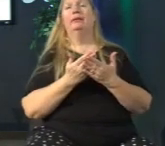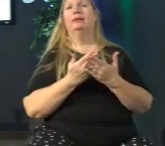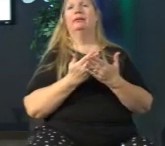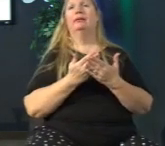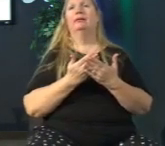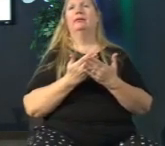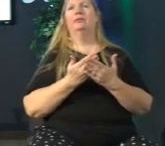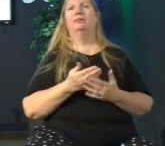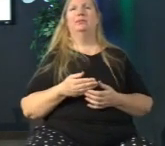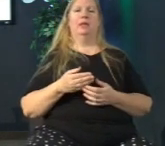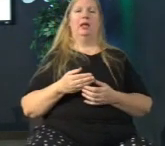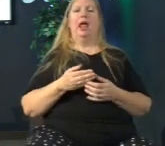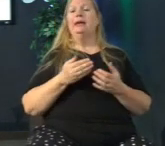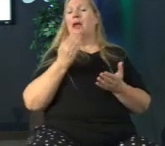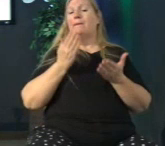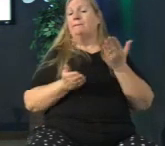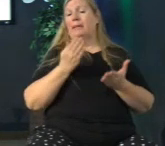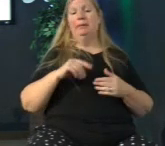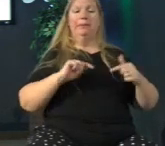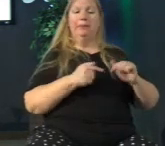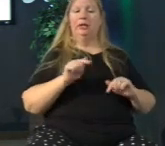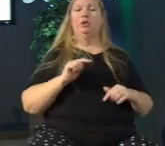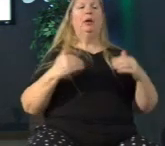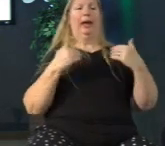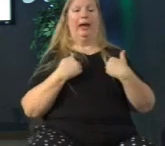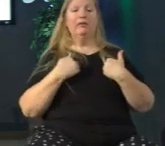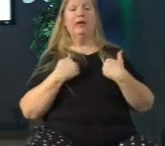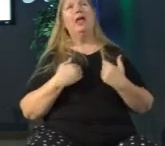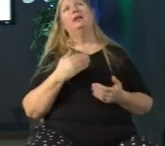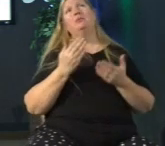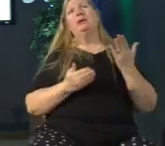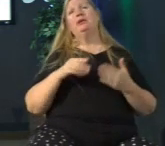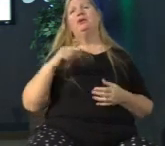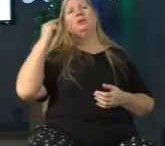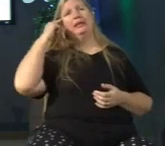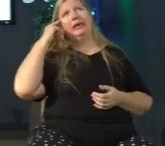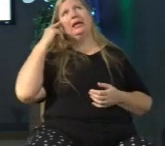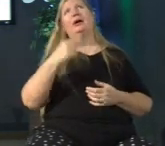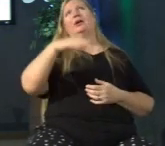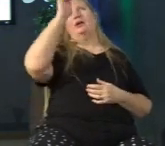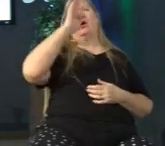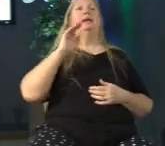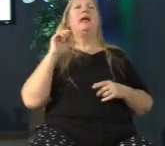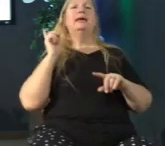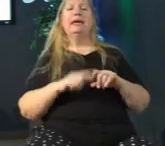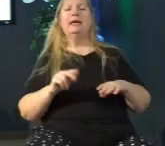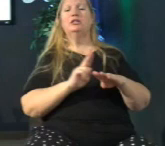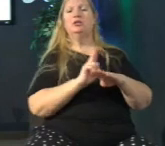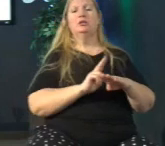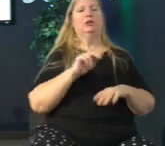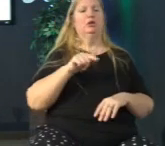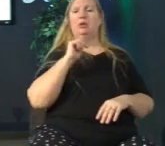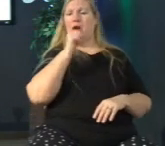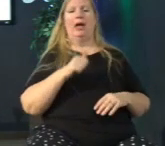you might be in pain right now you might think that God can't use you because of your inadequacy as